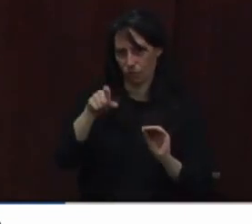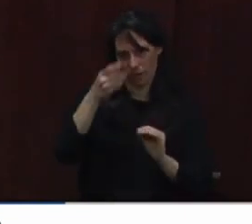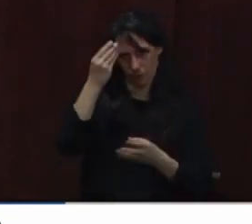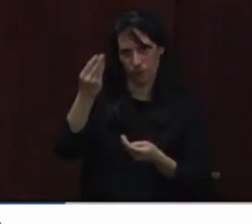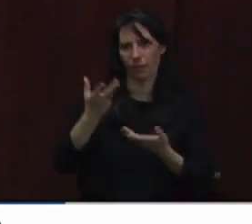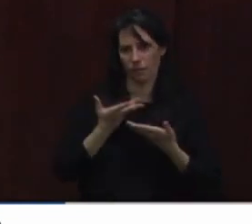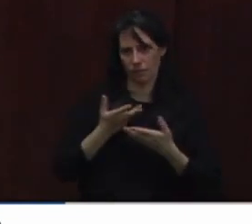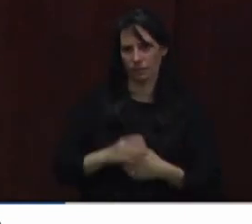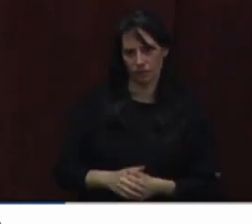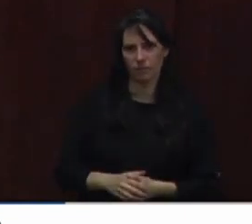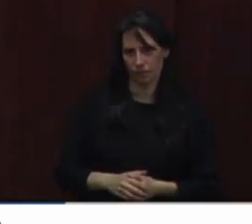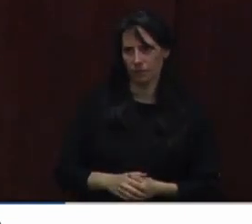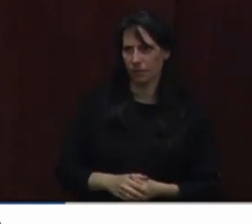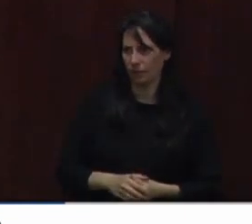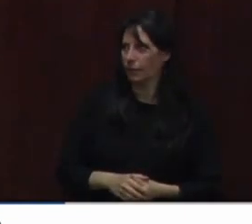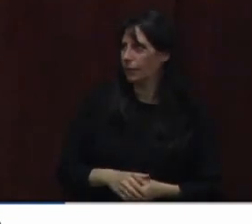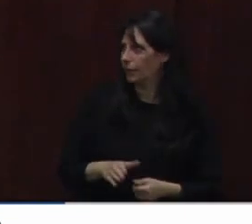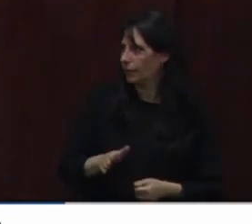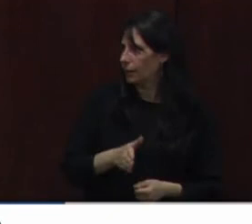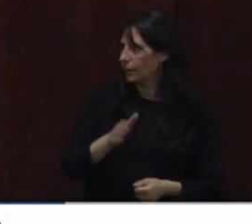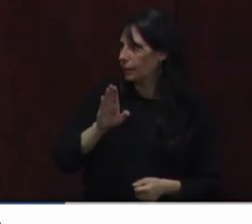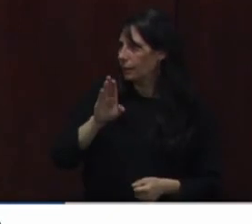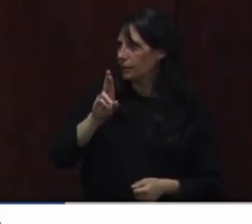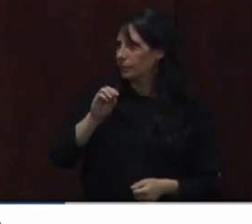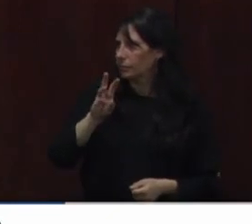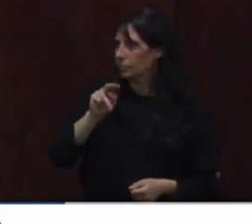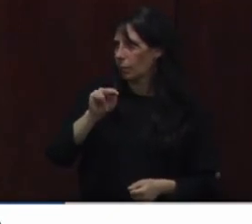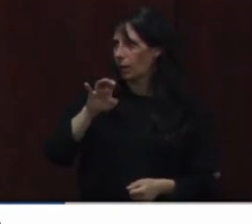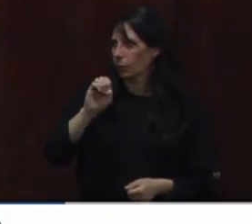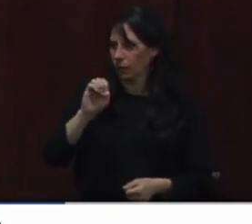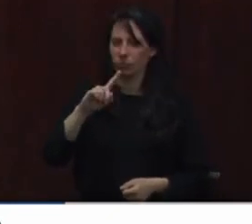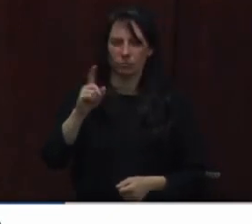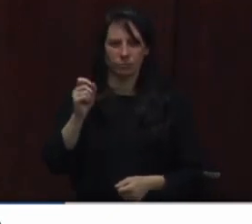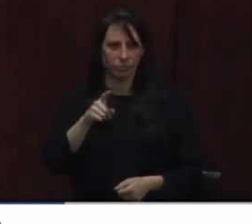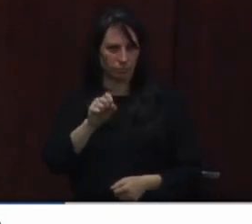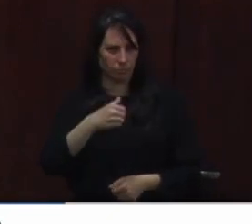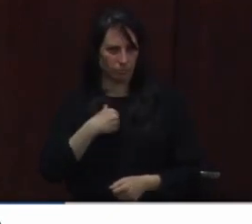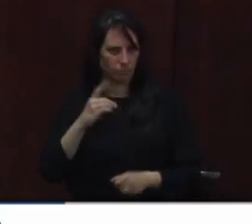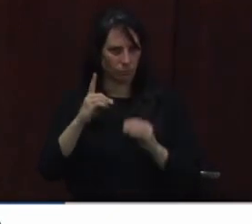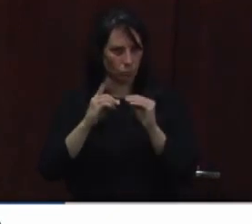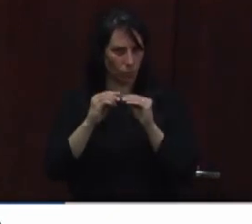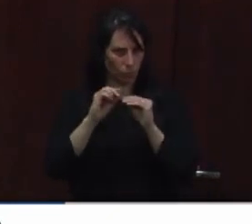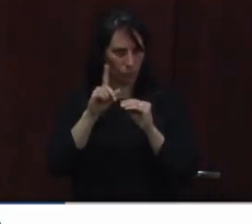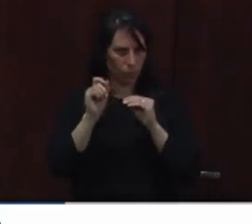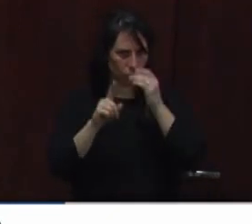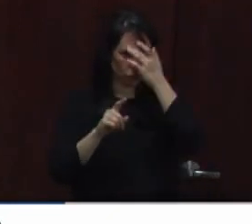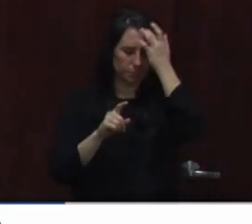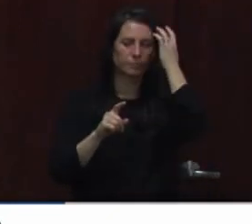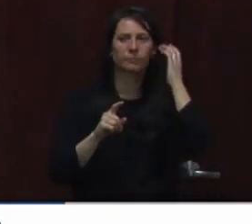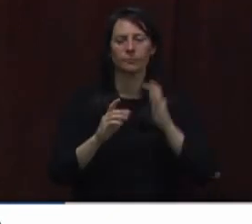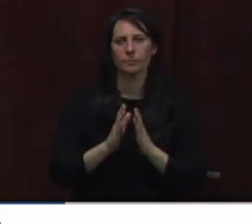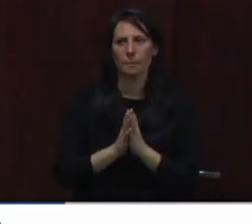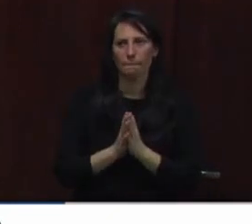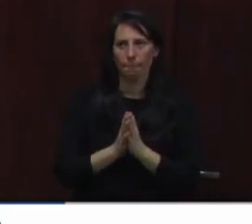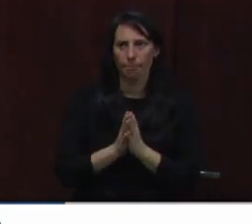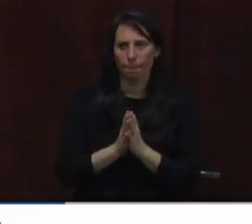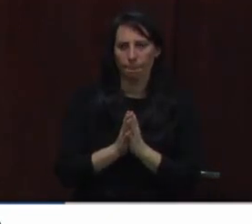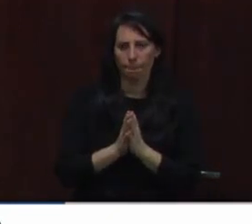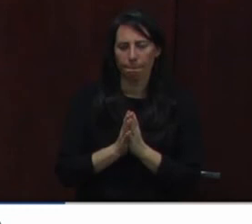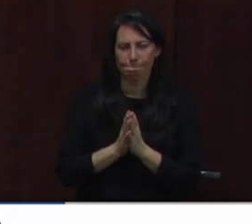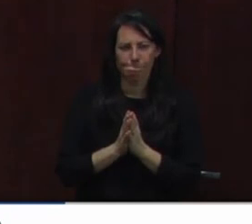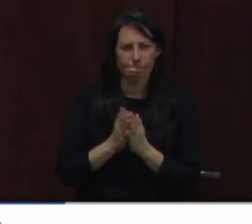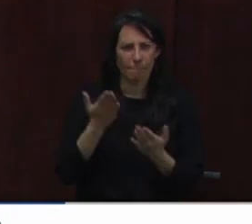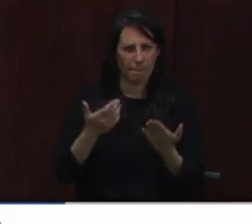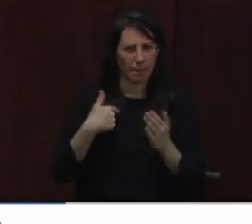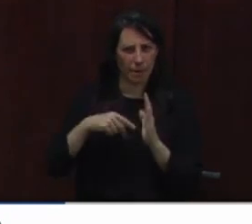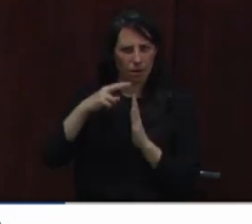One other kind of process question. My understanding is that, and I'm not exactly sure where this comes from, the CDC or